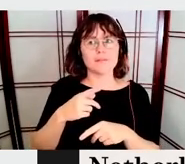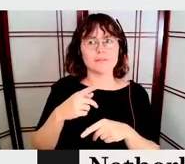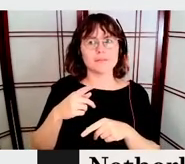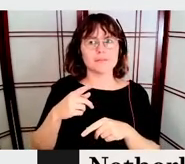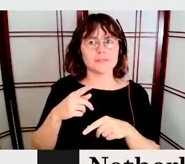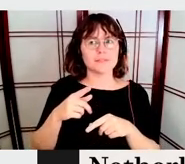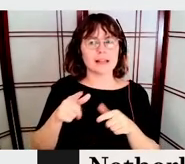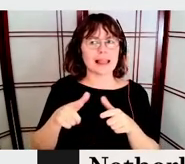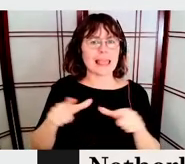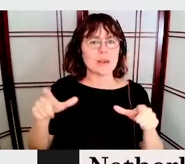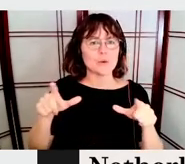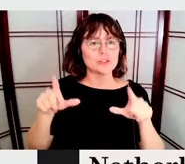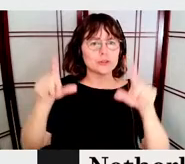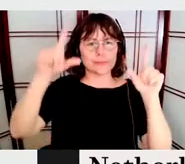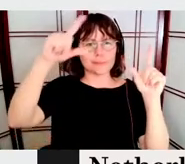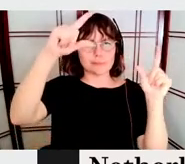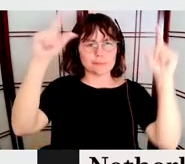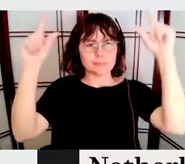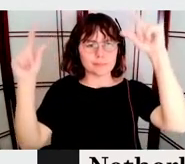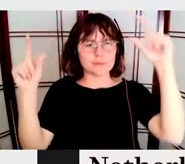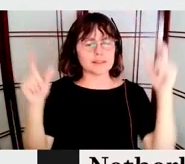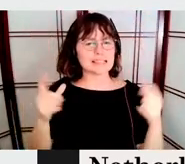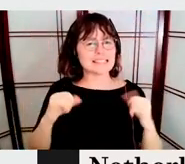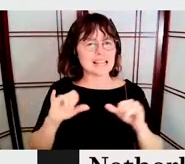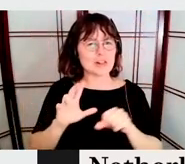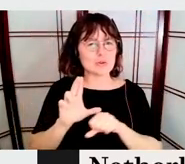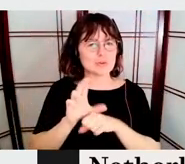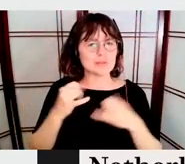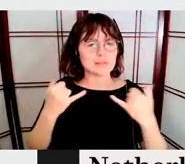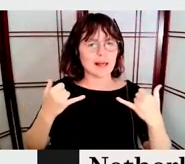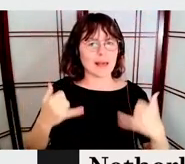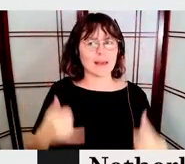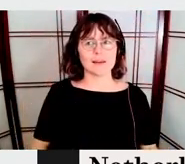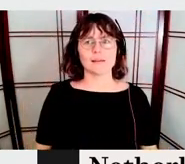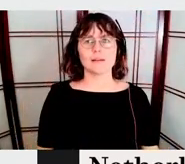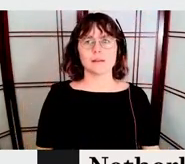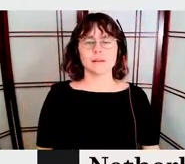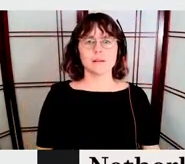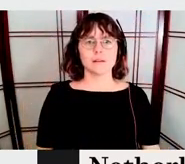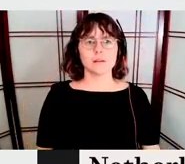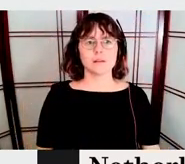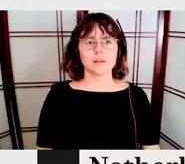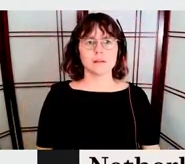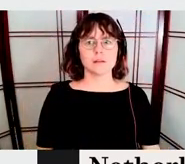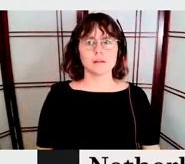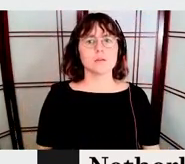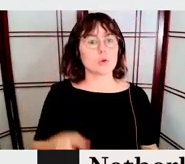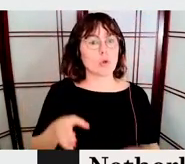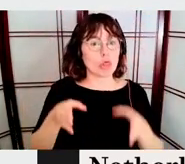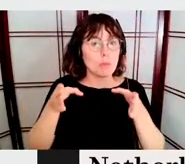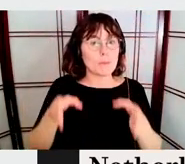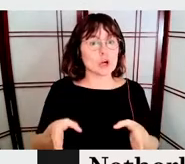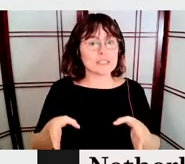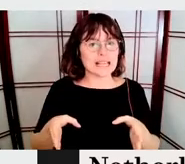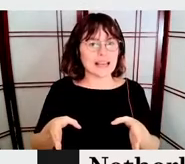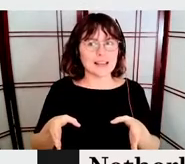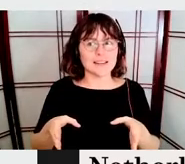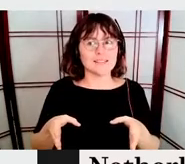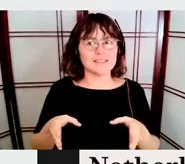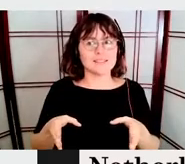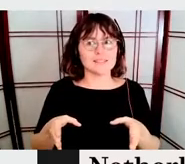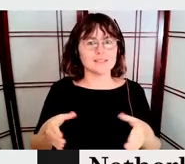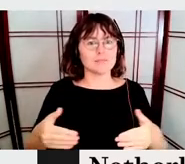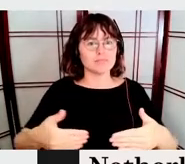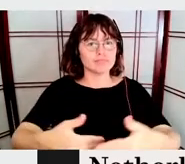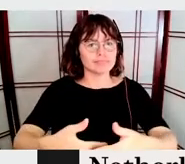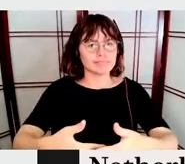being used. So that I, I, um, the person in, black that, that this poster has is, is,